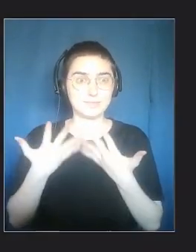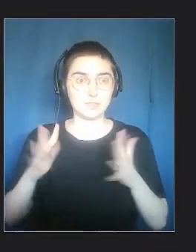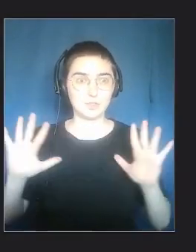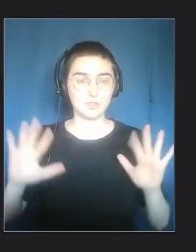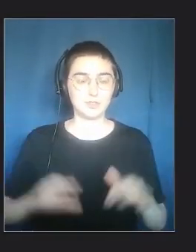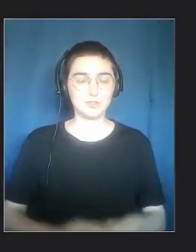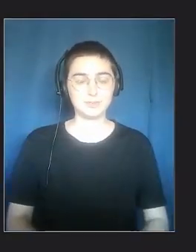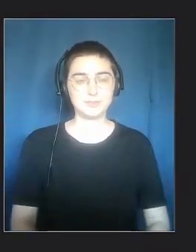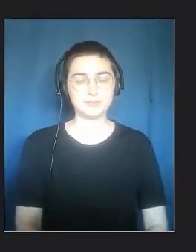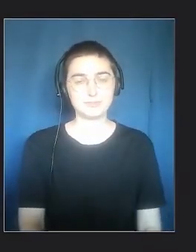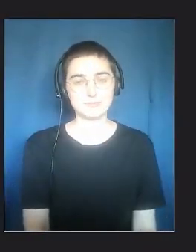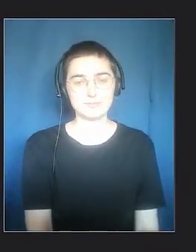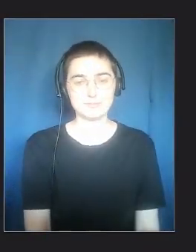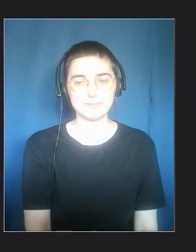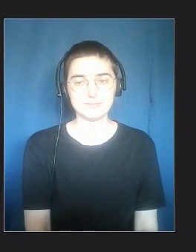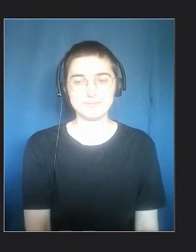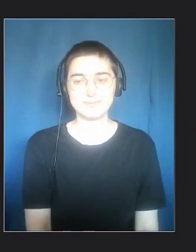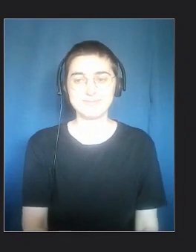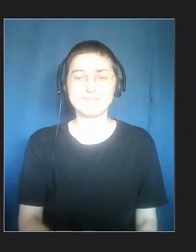Grazie.